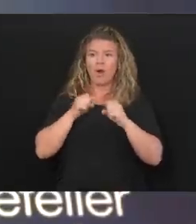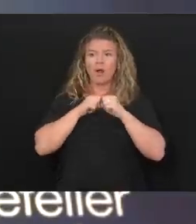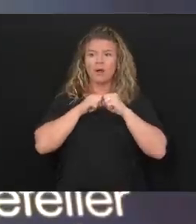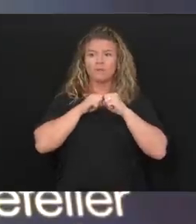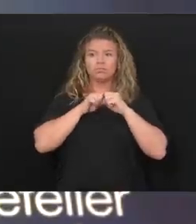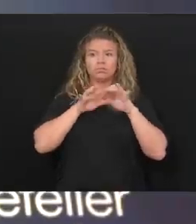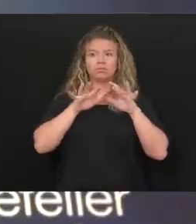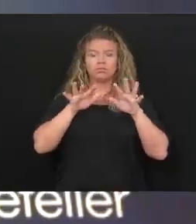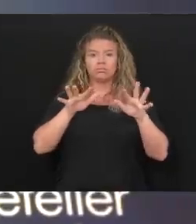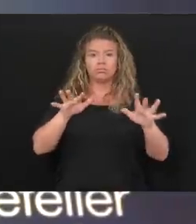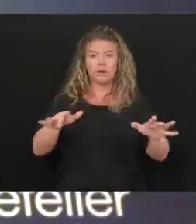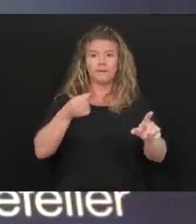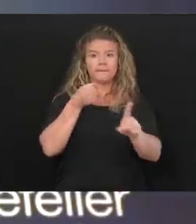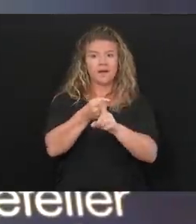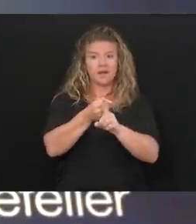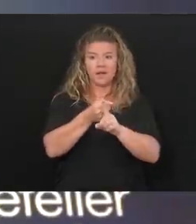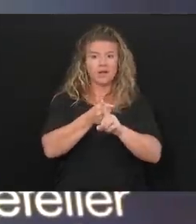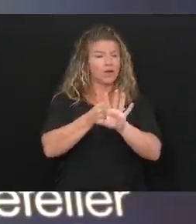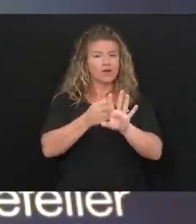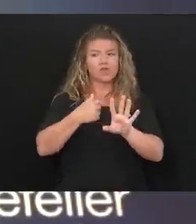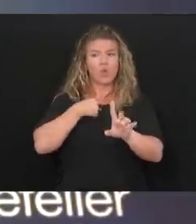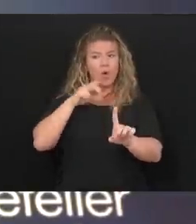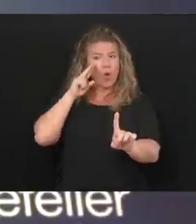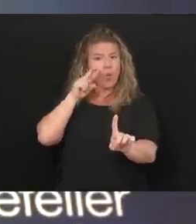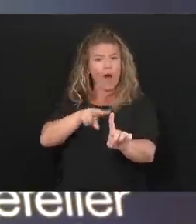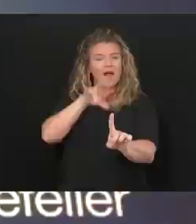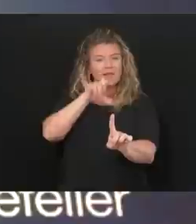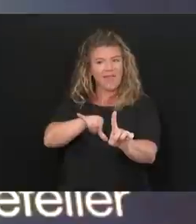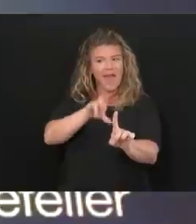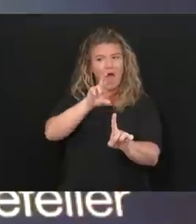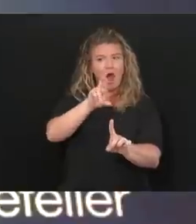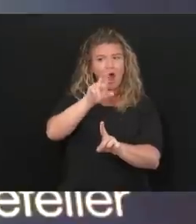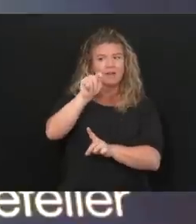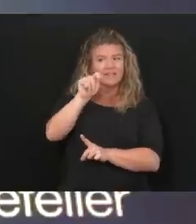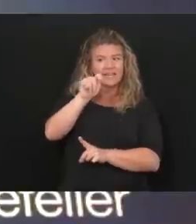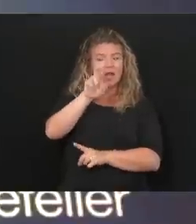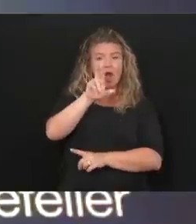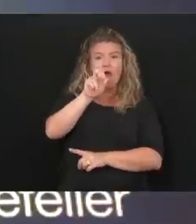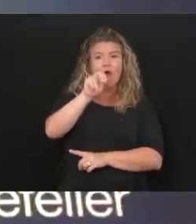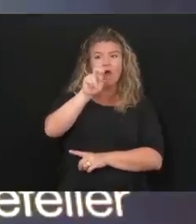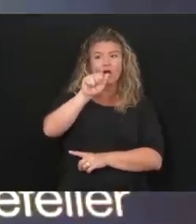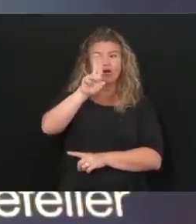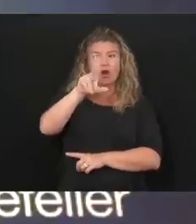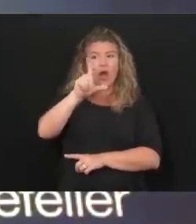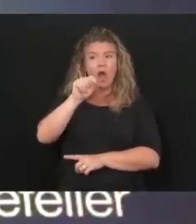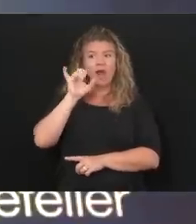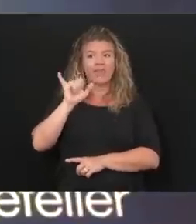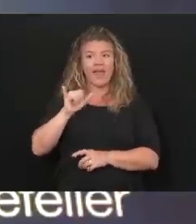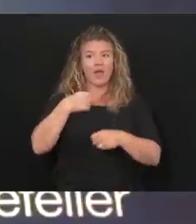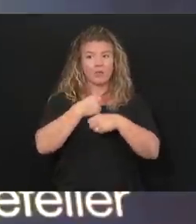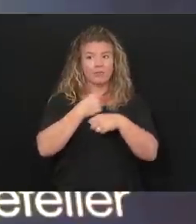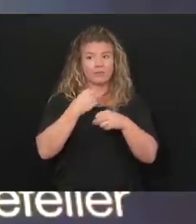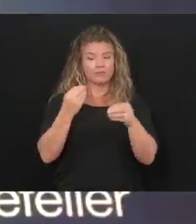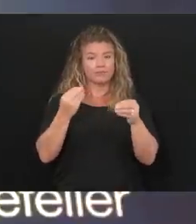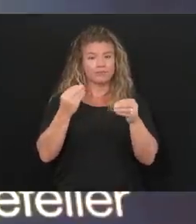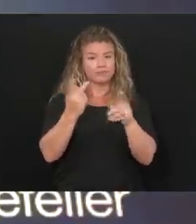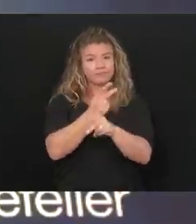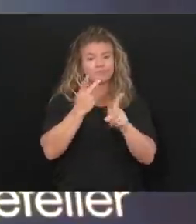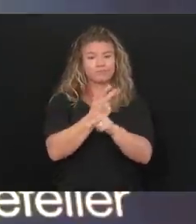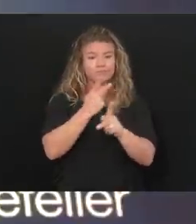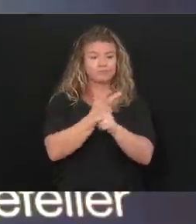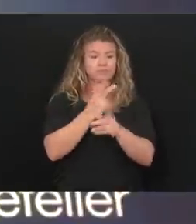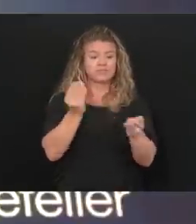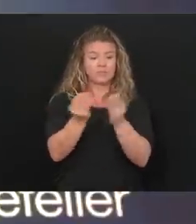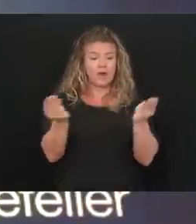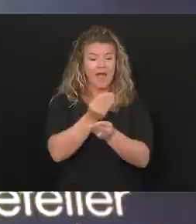we're watching that. We're watching the RT values, the reproduction spread values in some of these